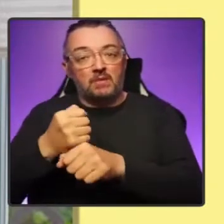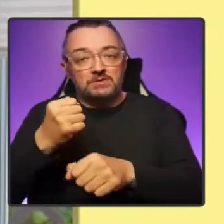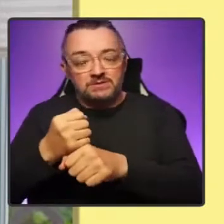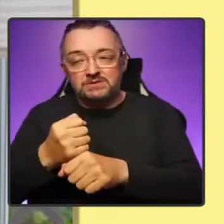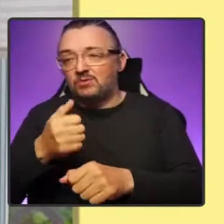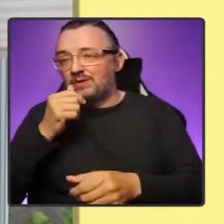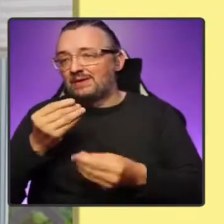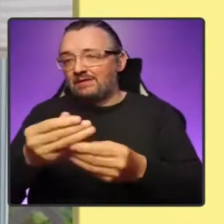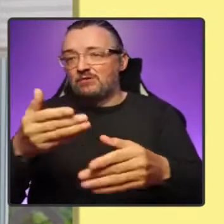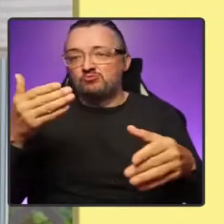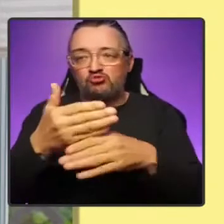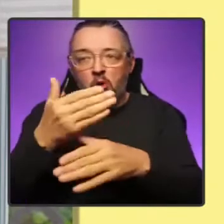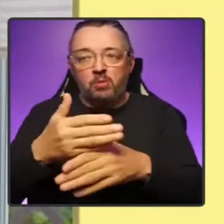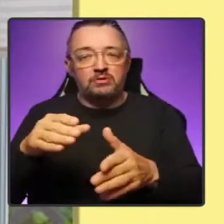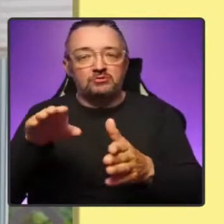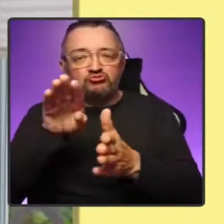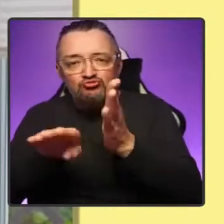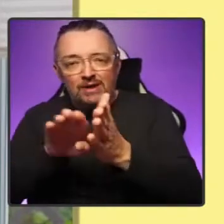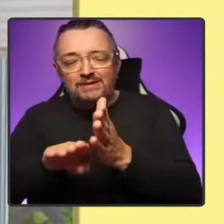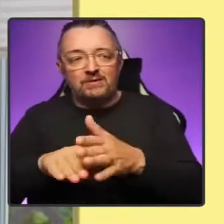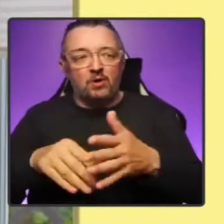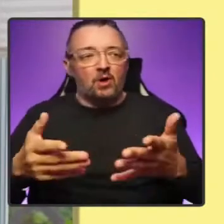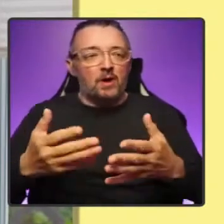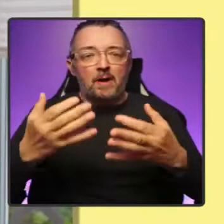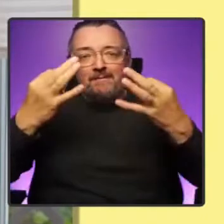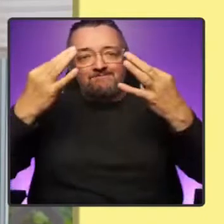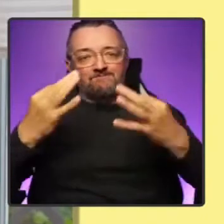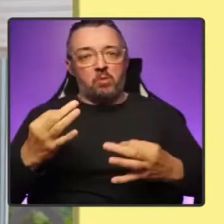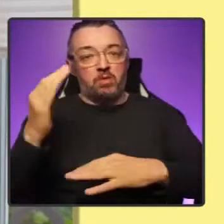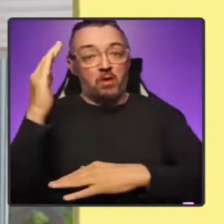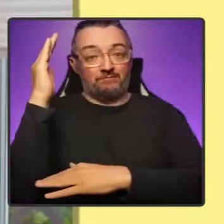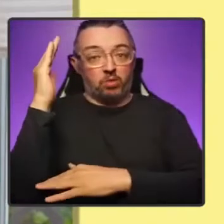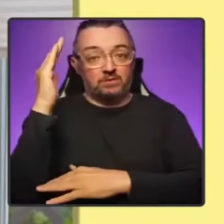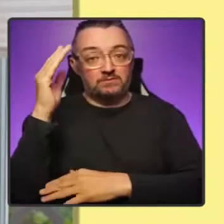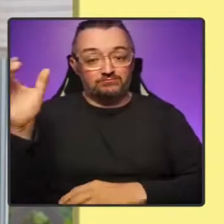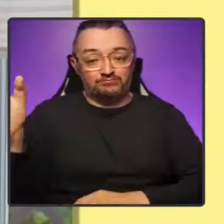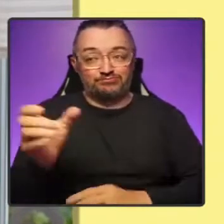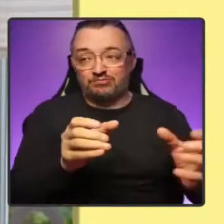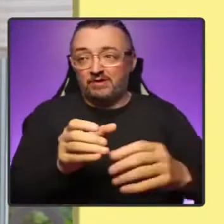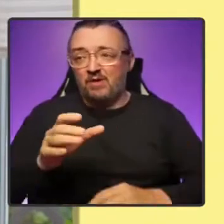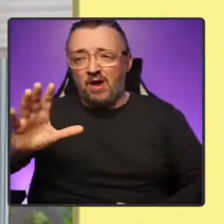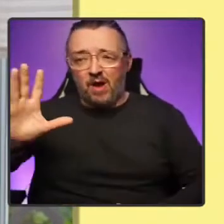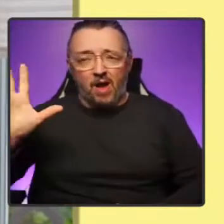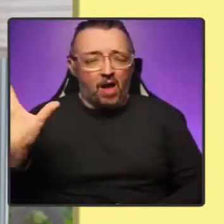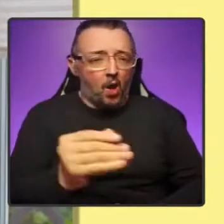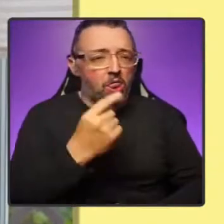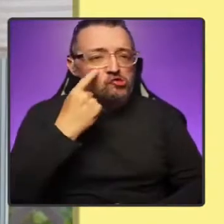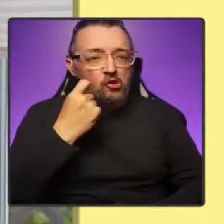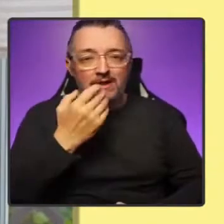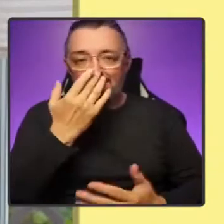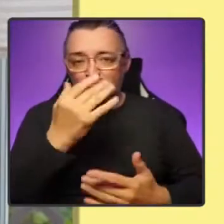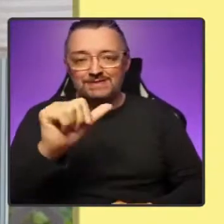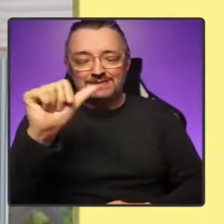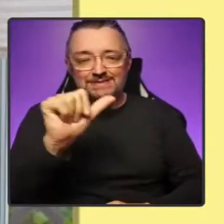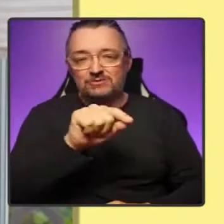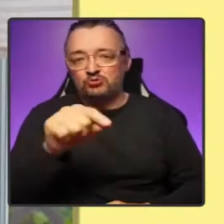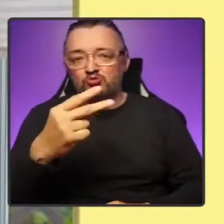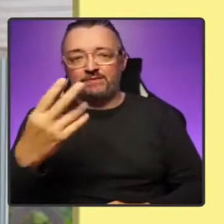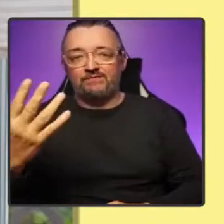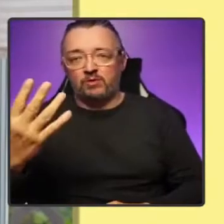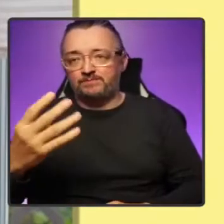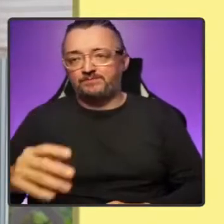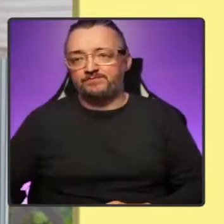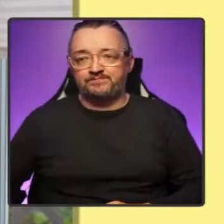training or a formal volunteering opportunity for every young person aged 16 to 24. And we will